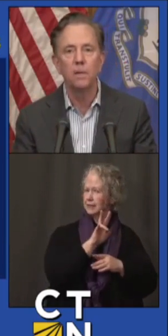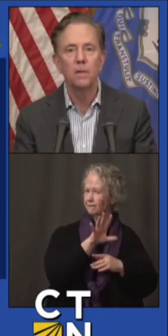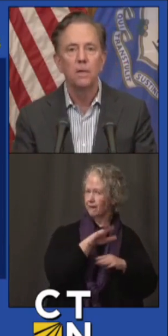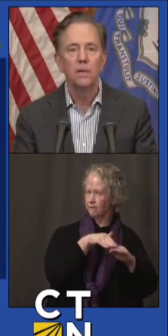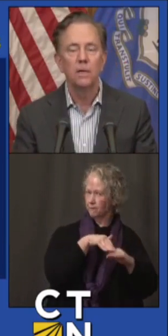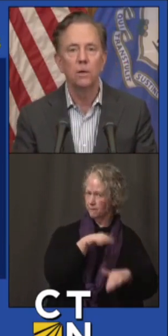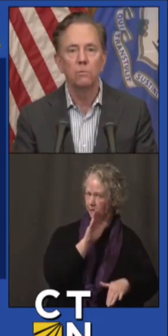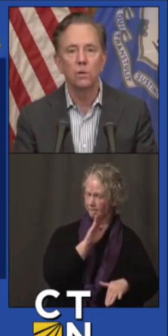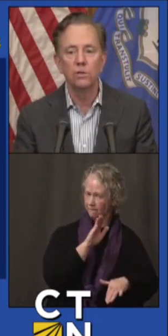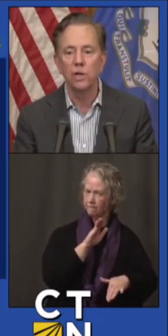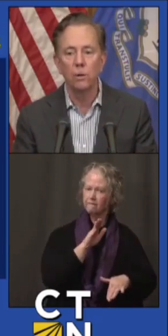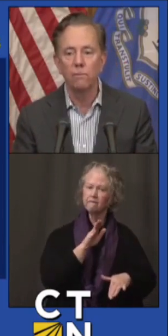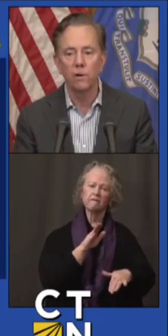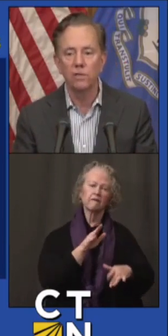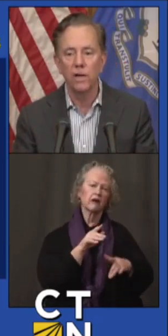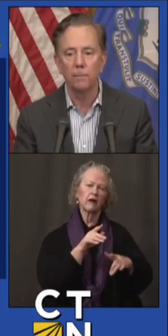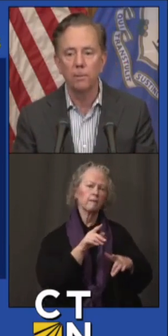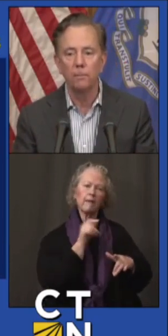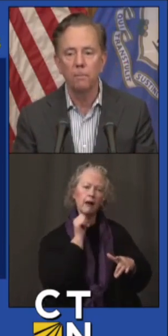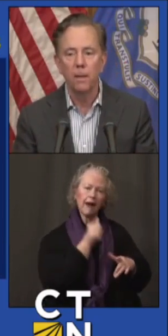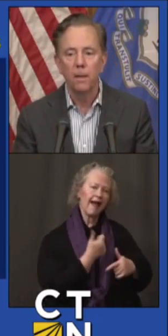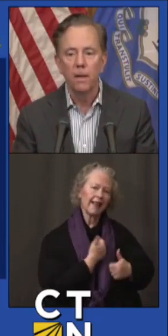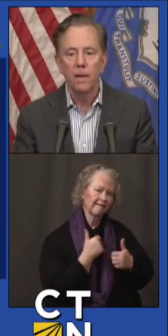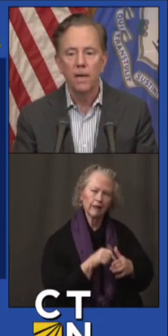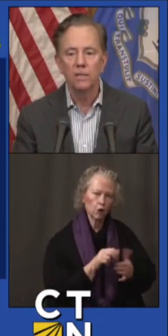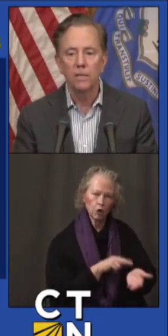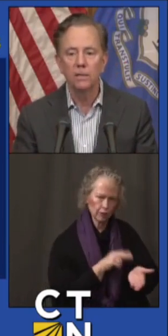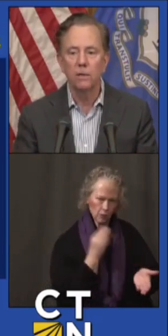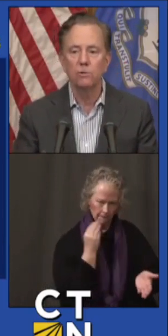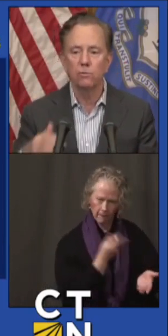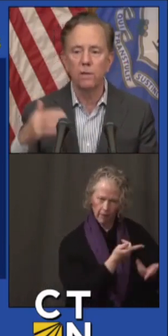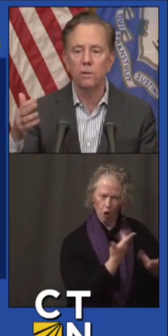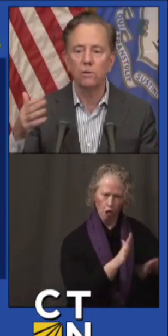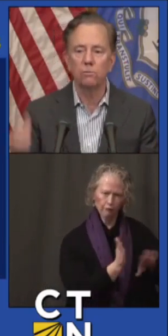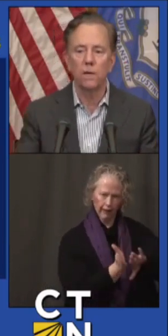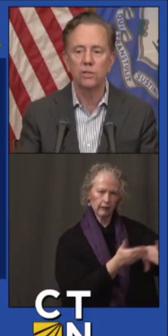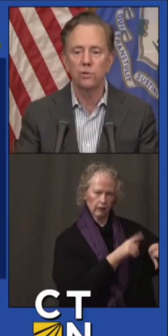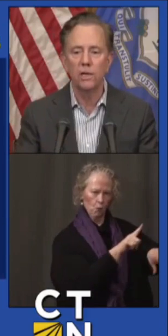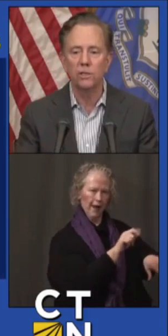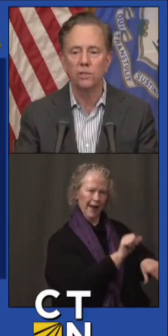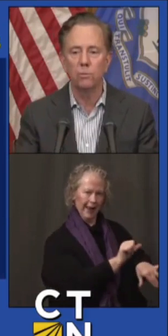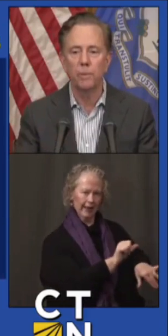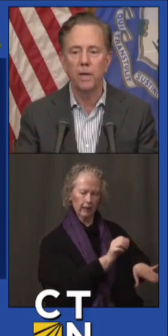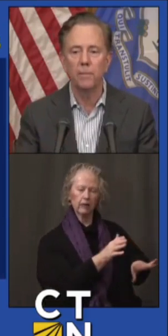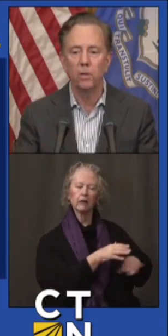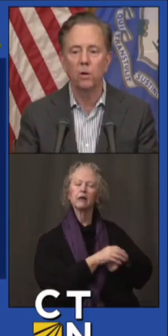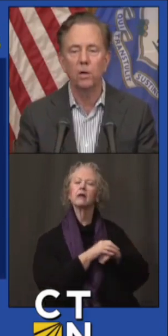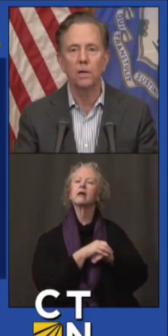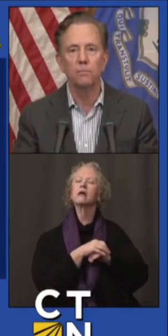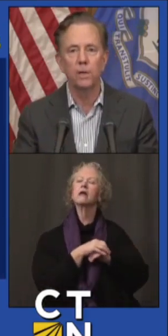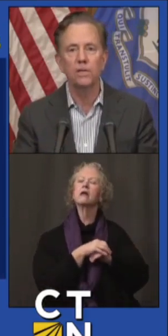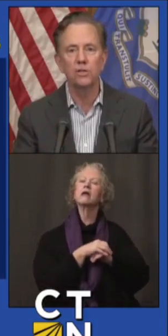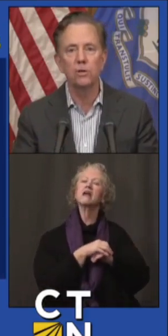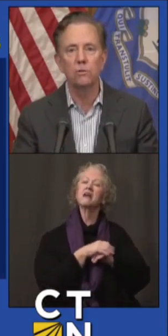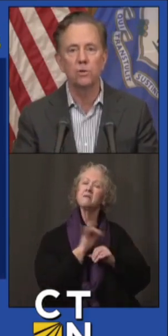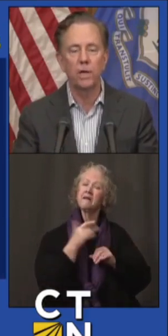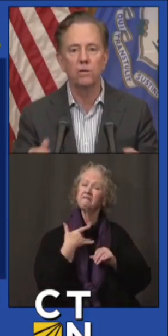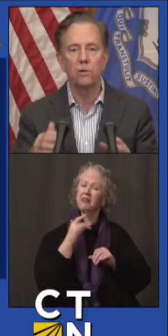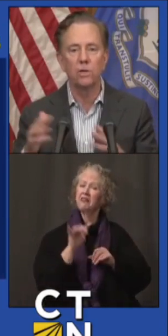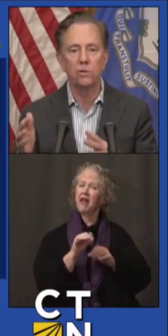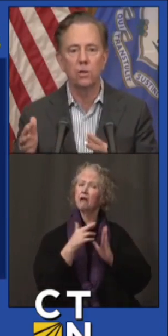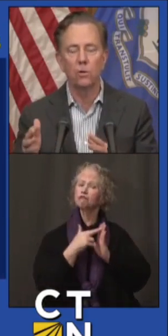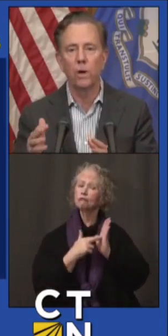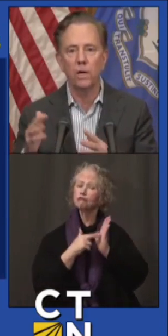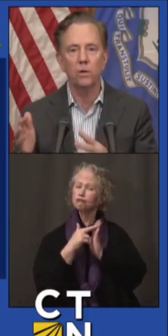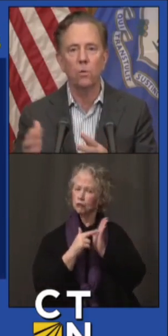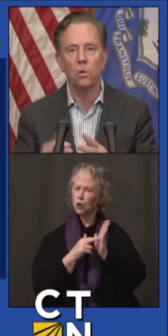you know, nursing home, for example. And those registrations will be coming along pretty soon so we